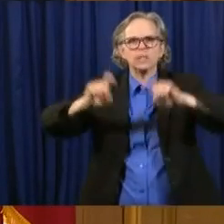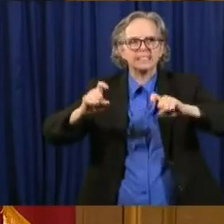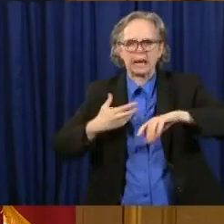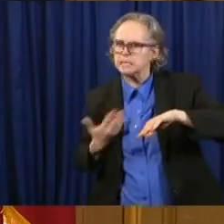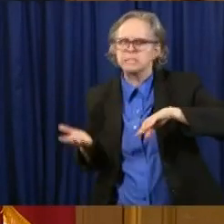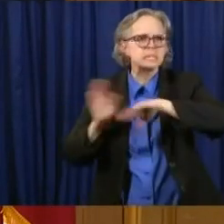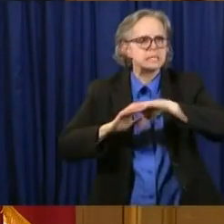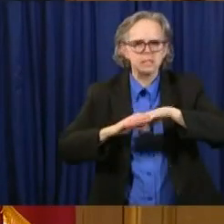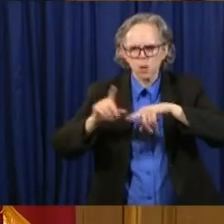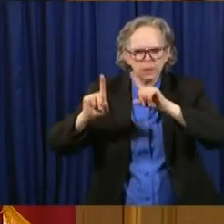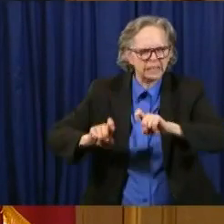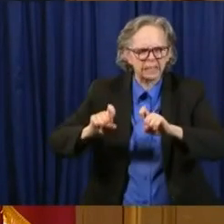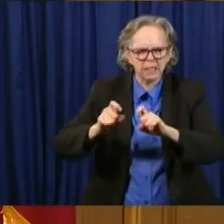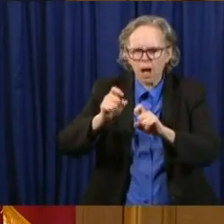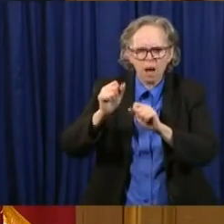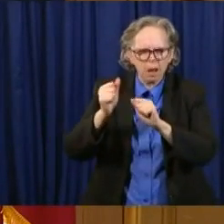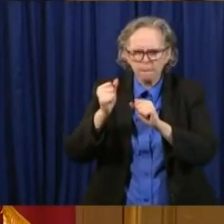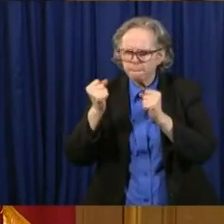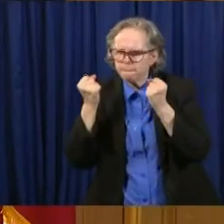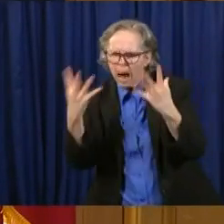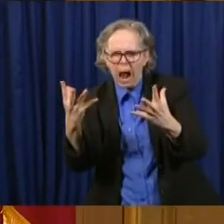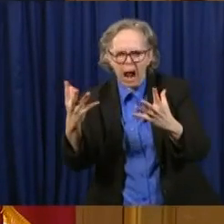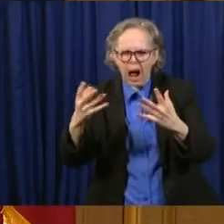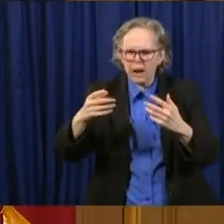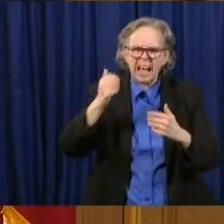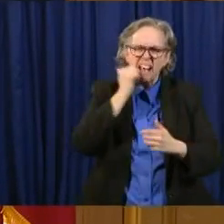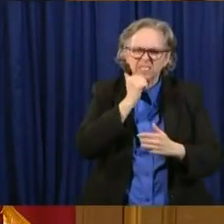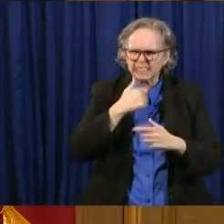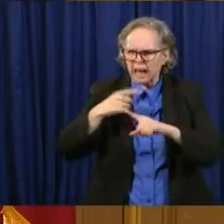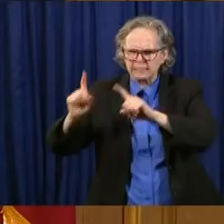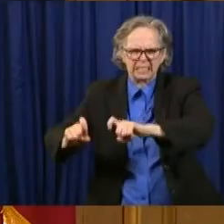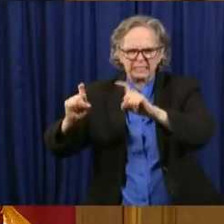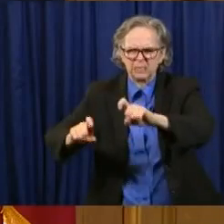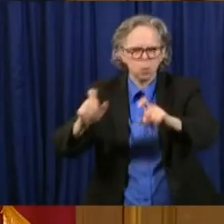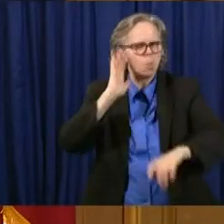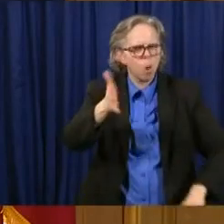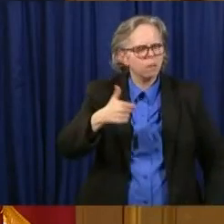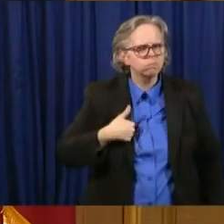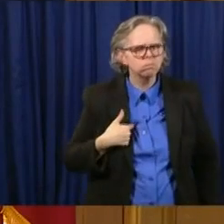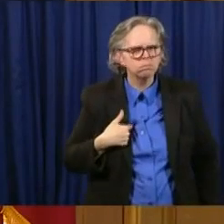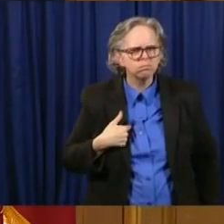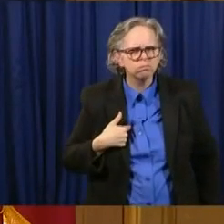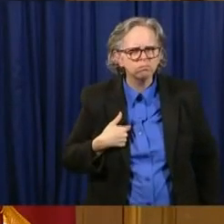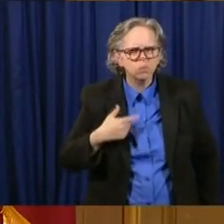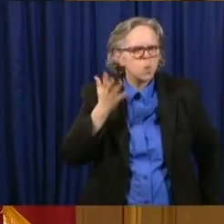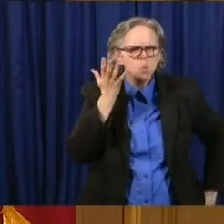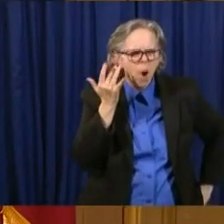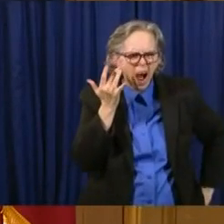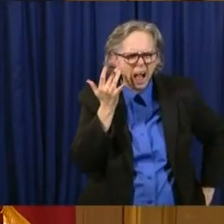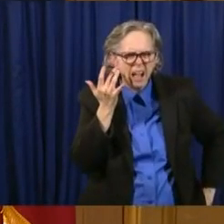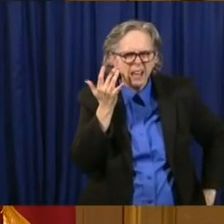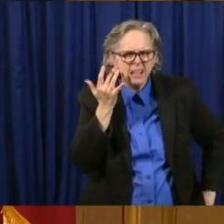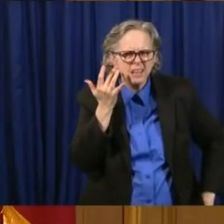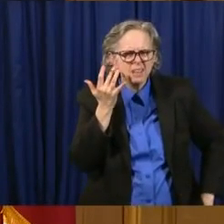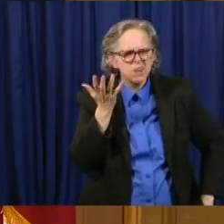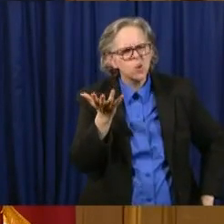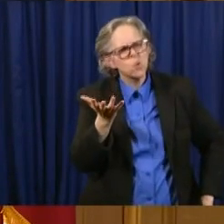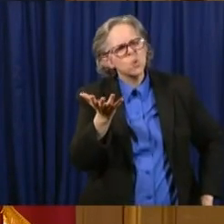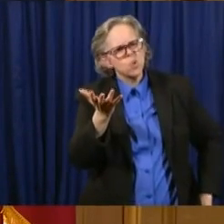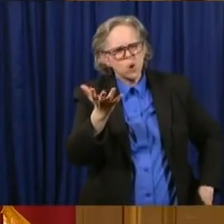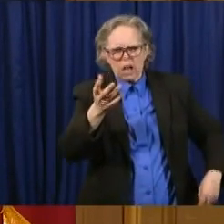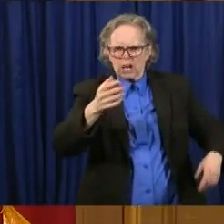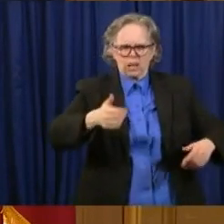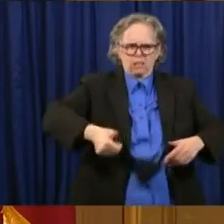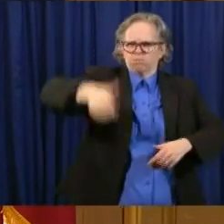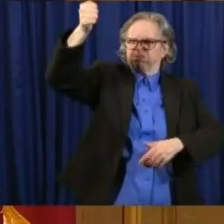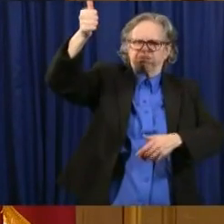do per day, as many tests as we can get. Why? Well, it enables the director and the prison